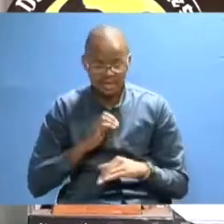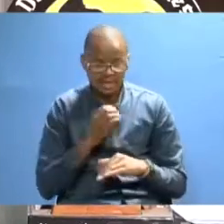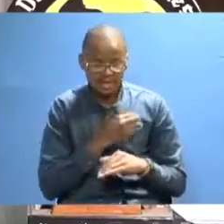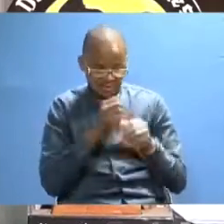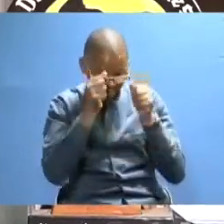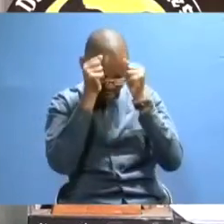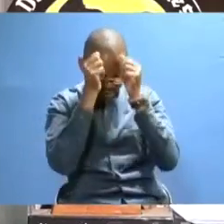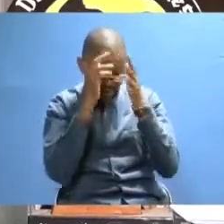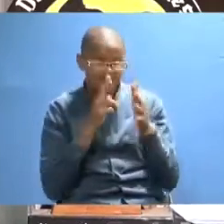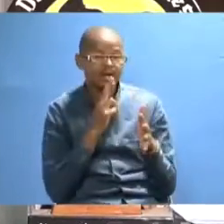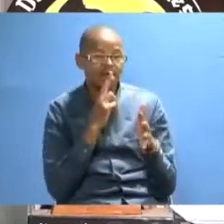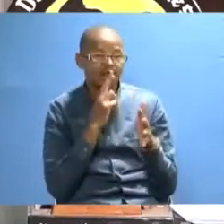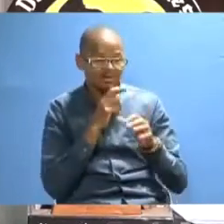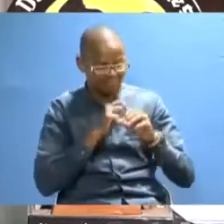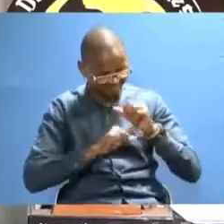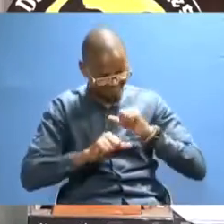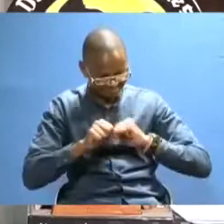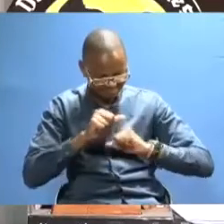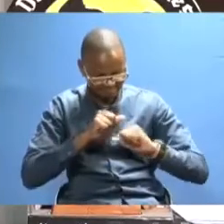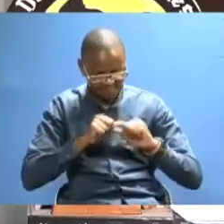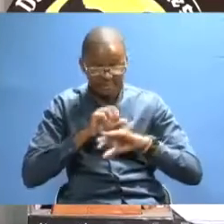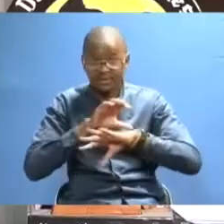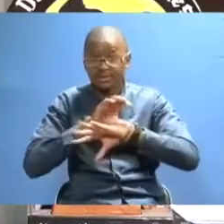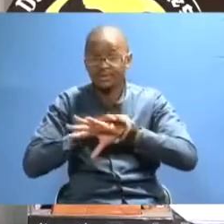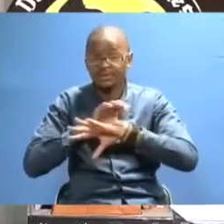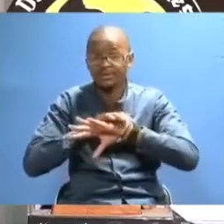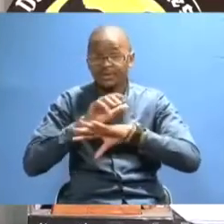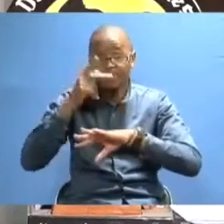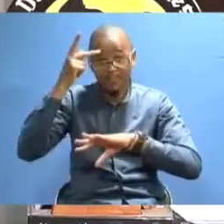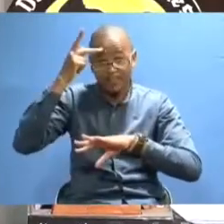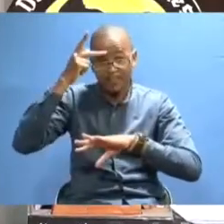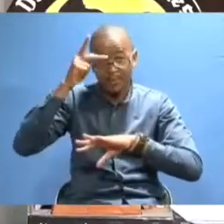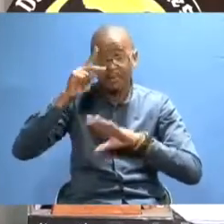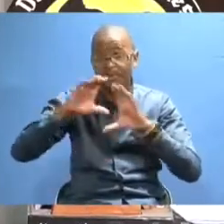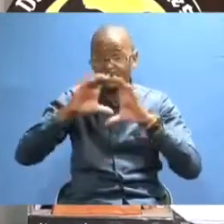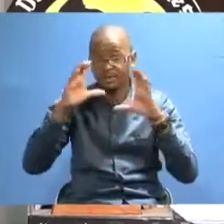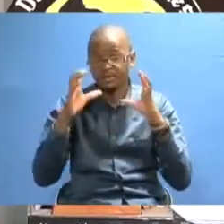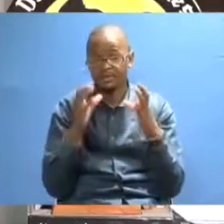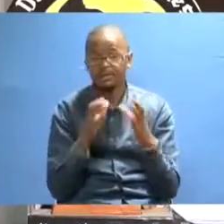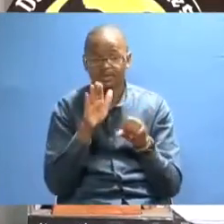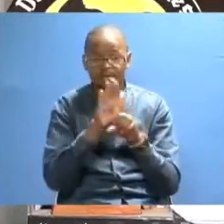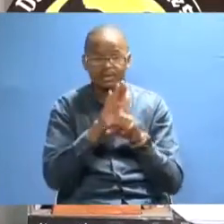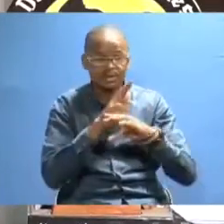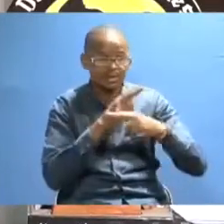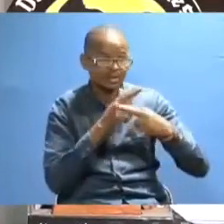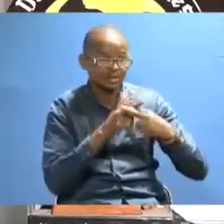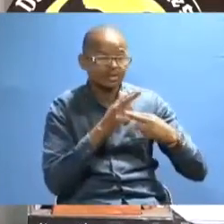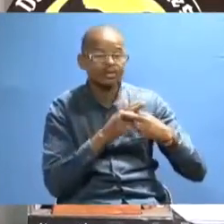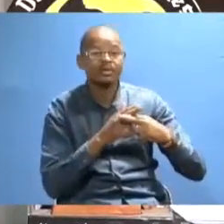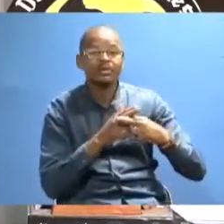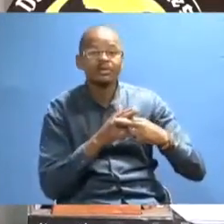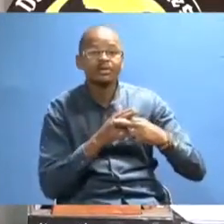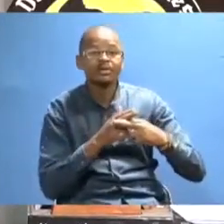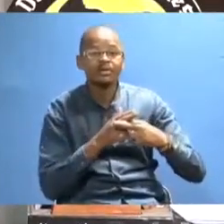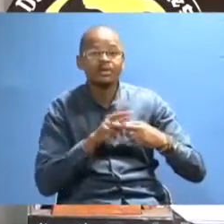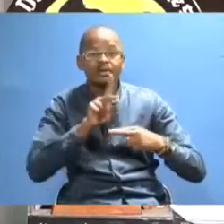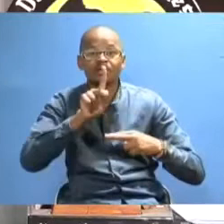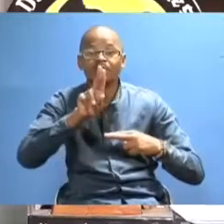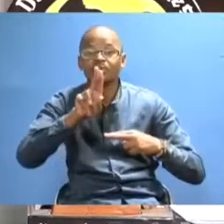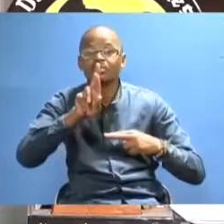Our students are active and they have got a popular club, often referred to as